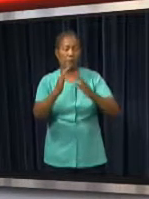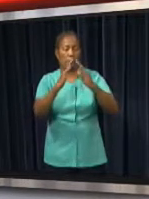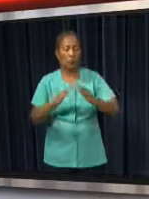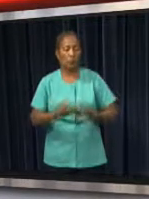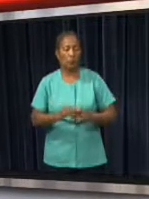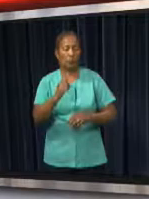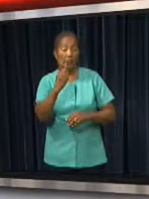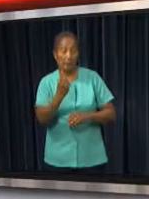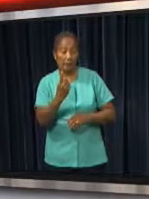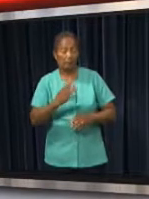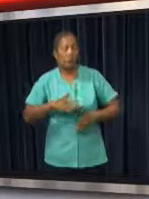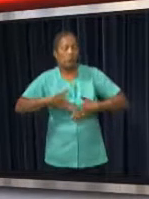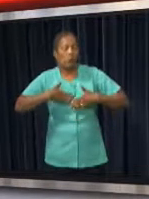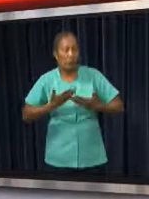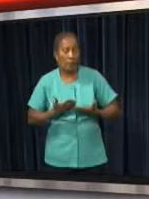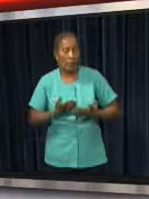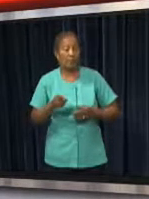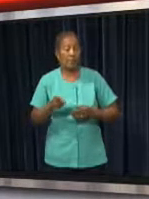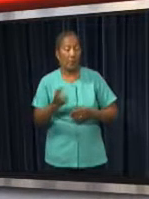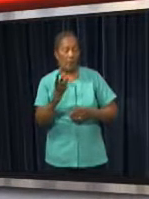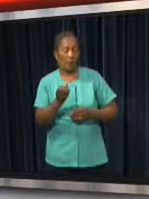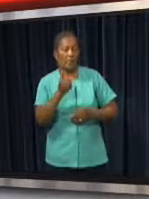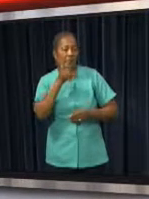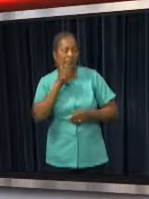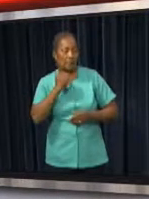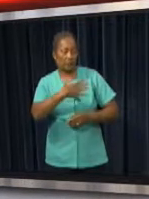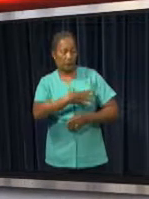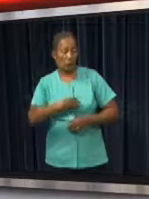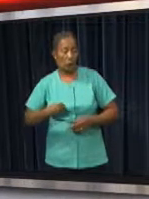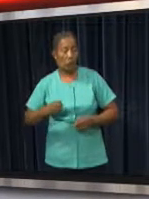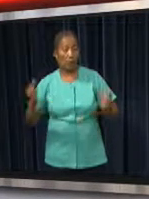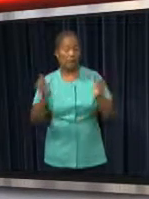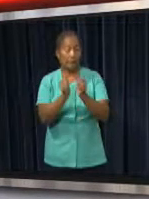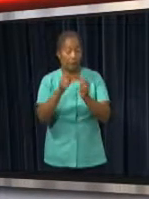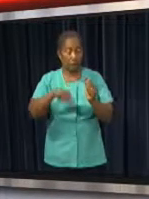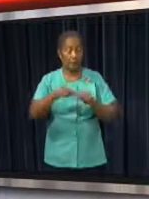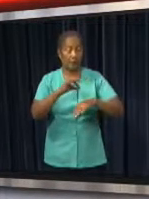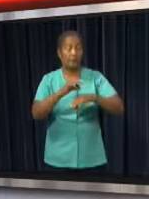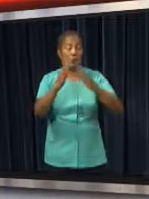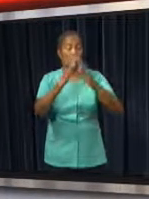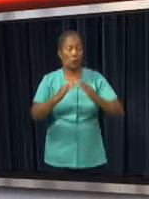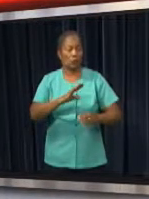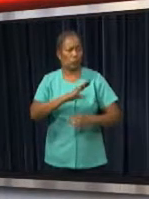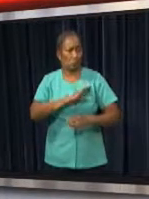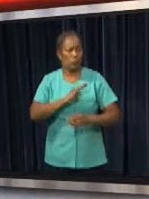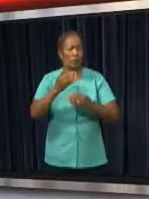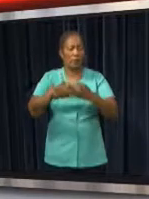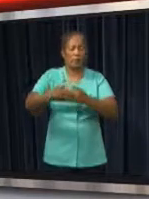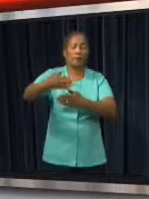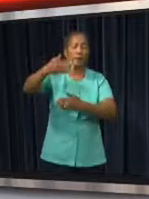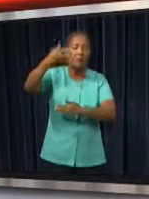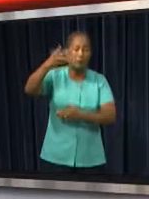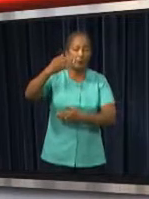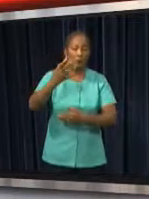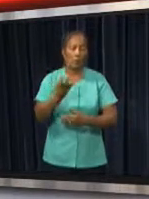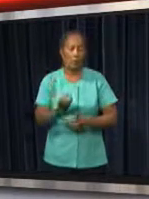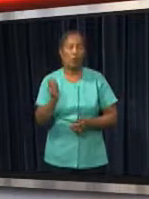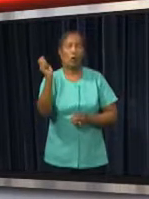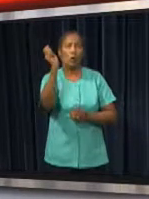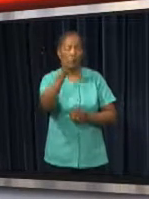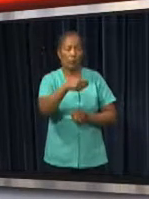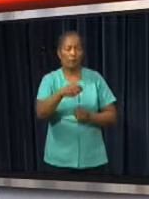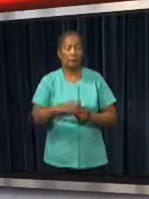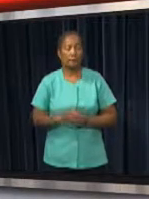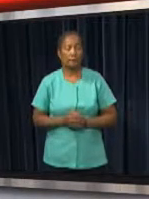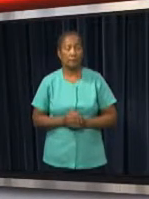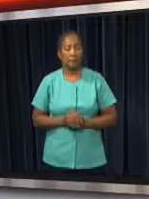Vincentius Hospital. One of his wishes is that he would like to unveil a plague of certification at the 100th anniversary